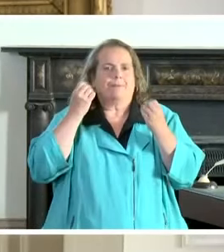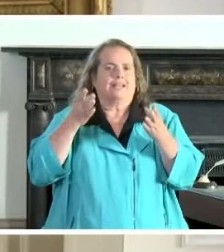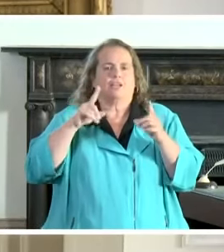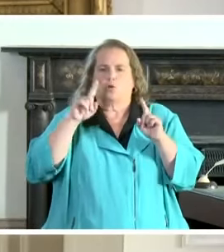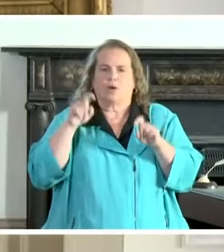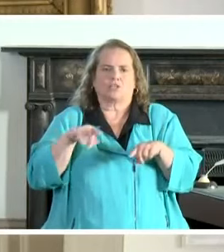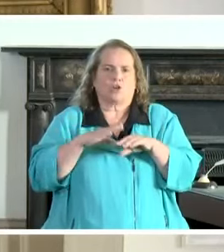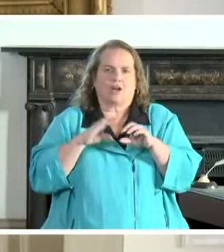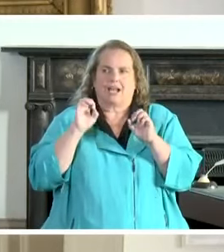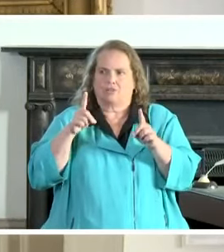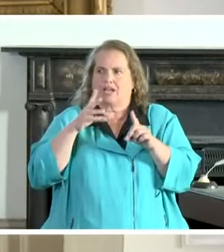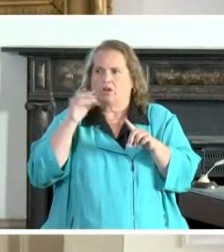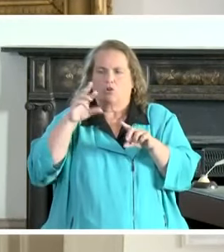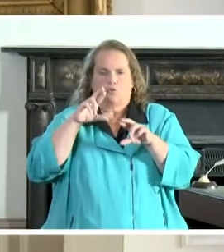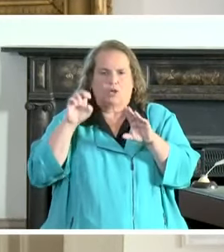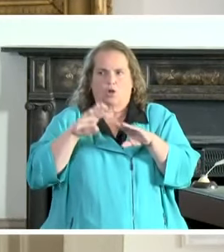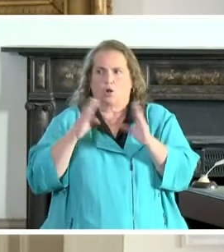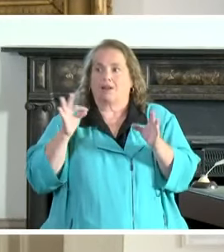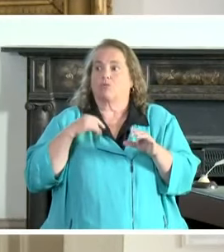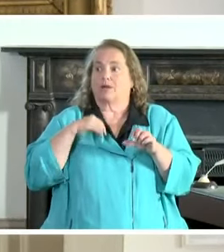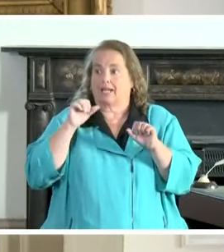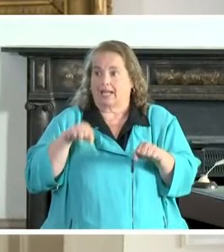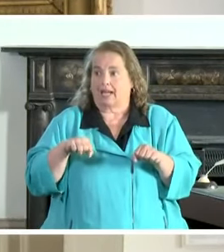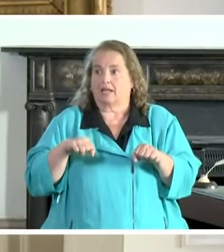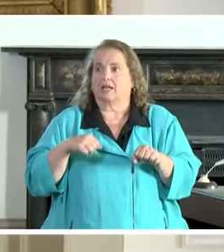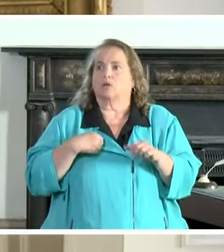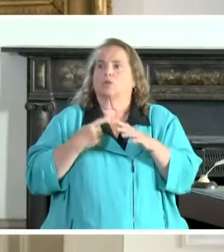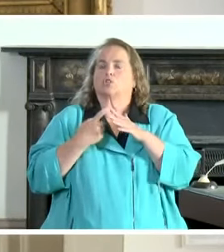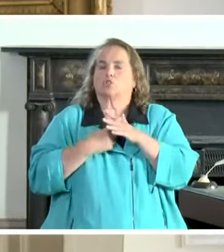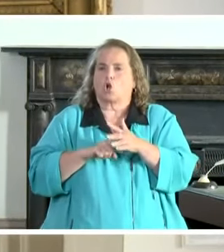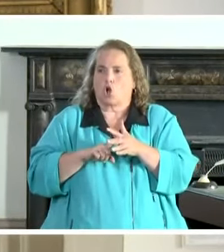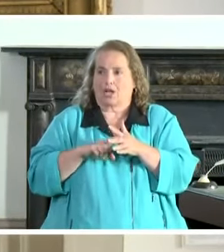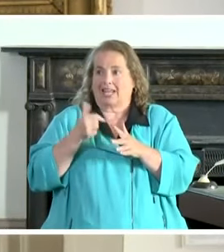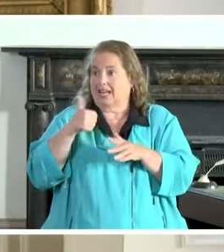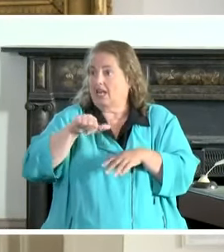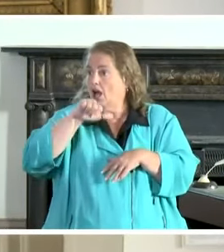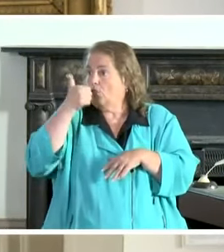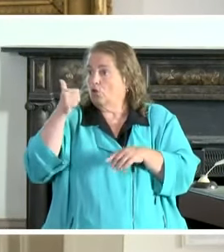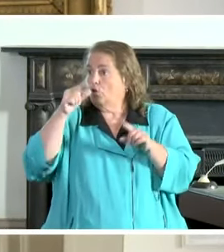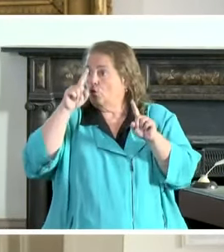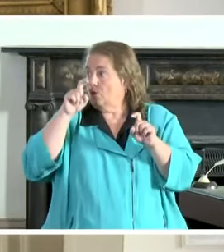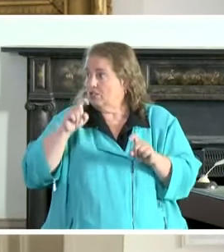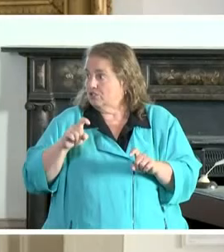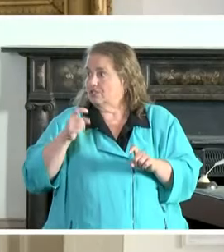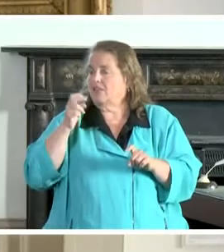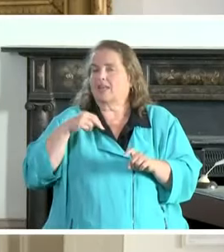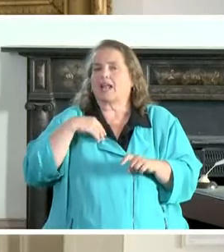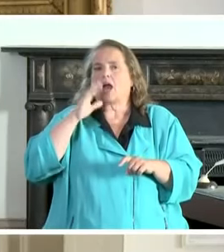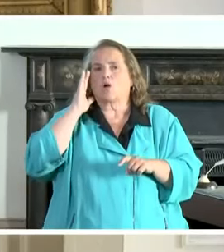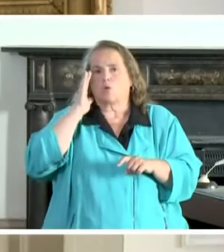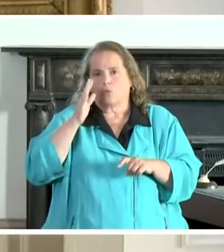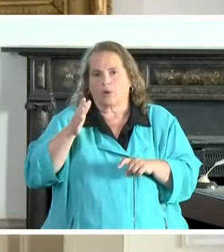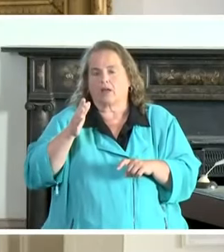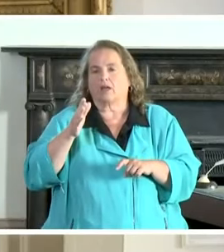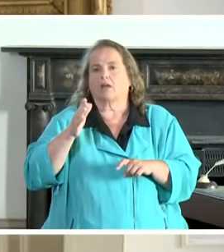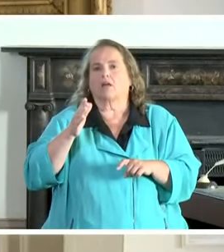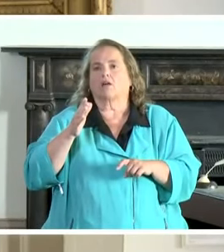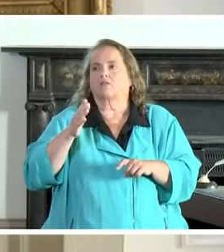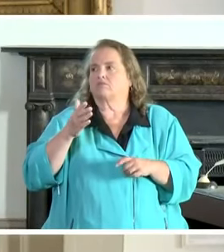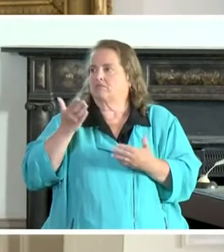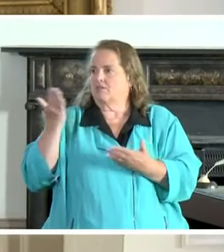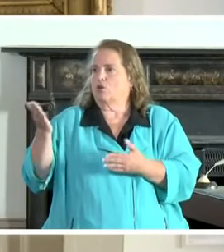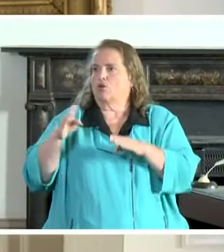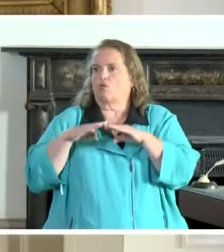on education and reopening. If we can, let's start if there are any other questions, and then I will cede the floor to our